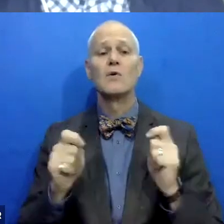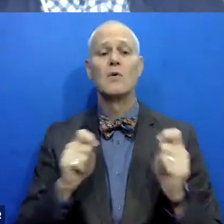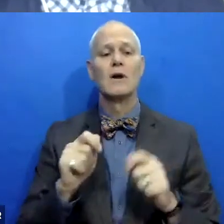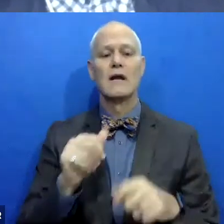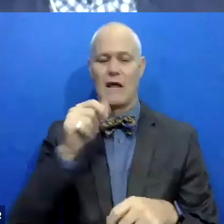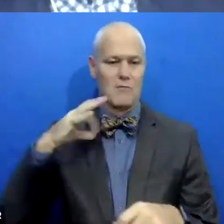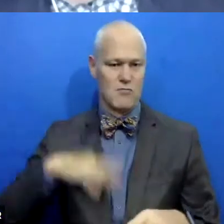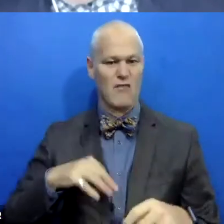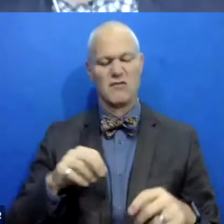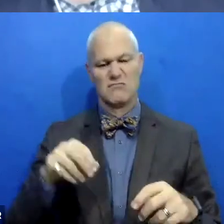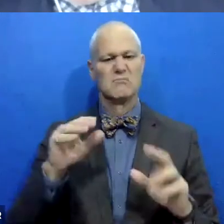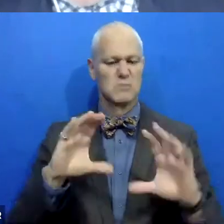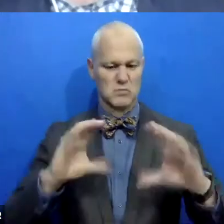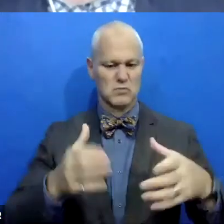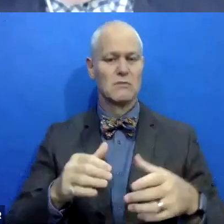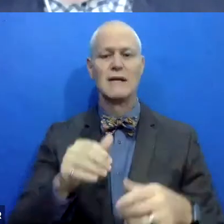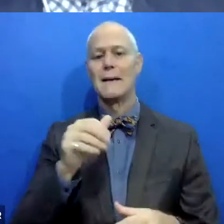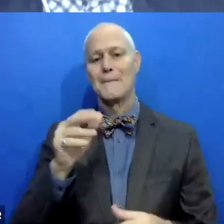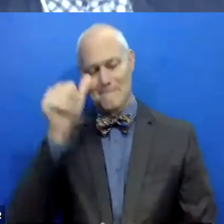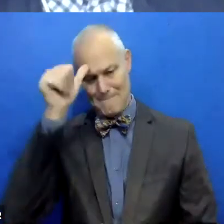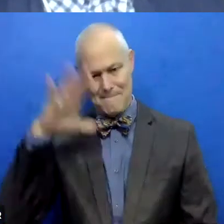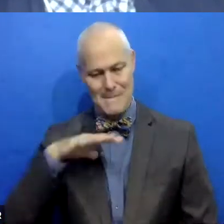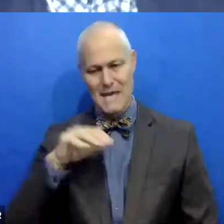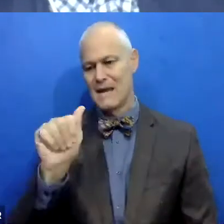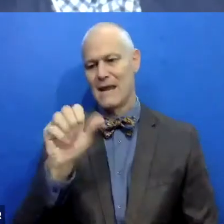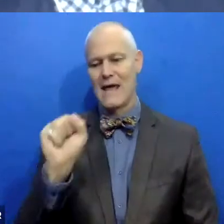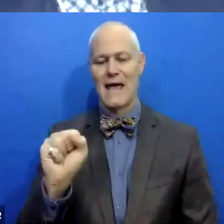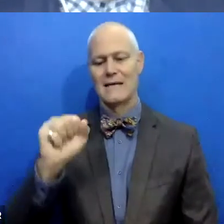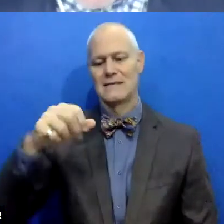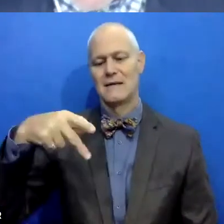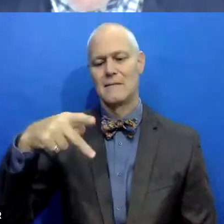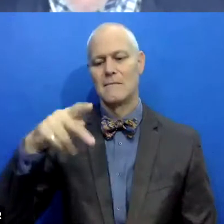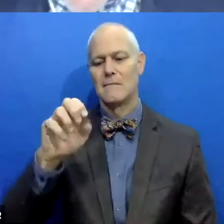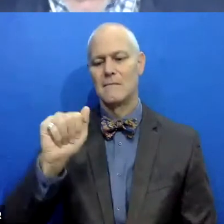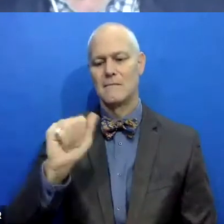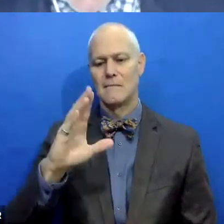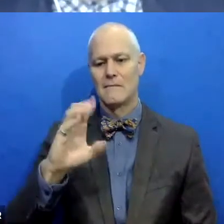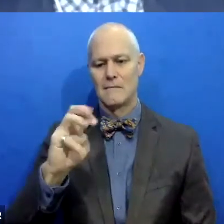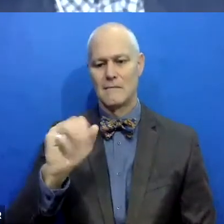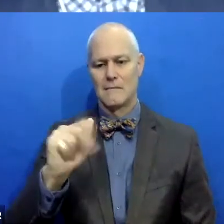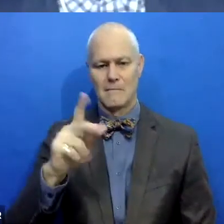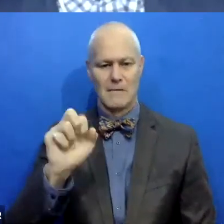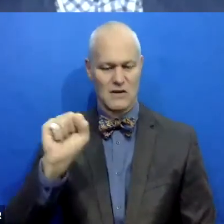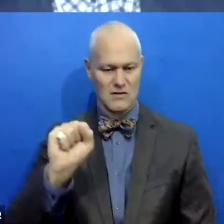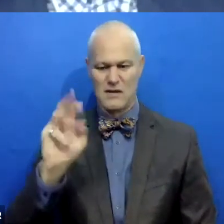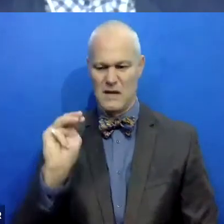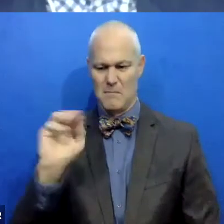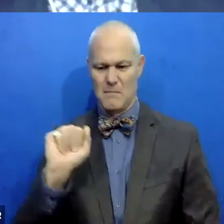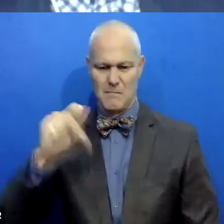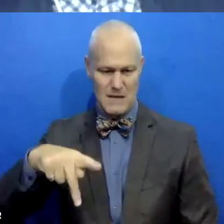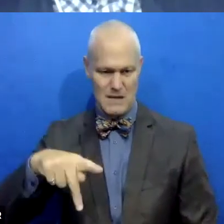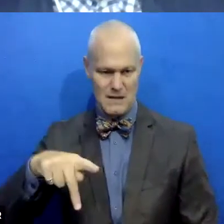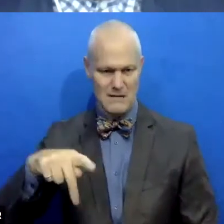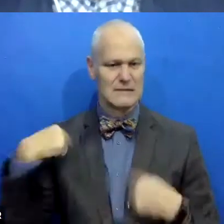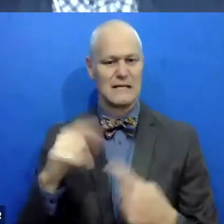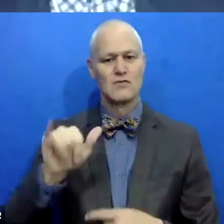as Peacemakers. I've done that work since July of 2019. So I'm very new. In this work. the